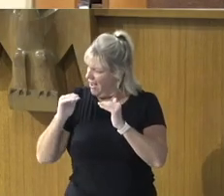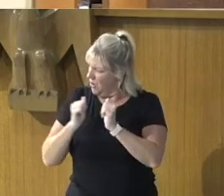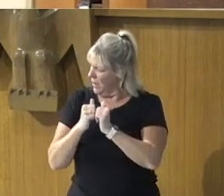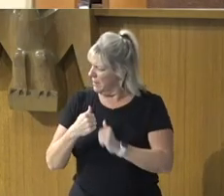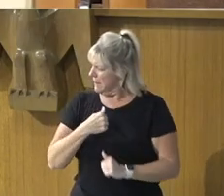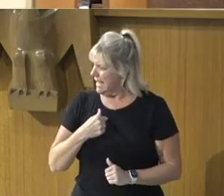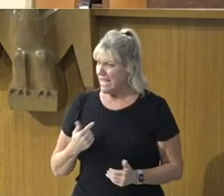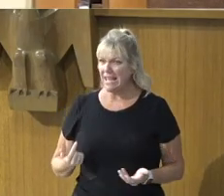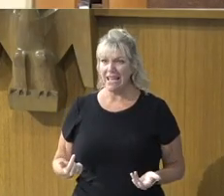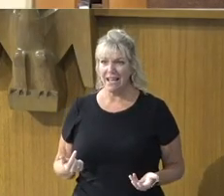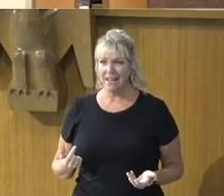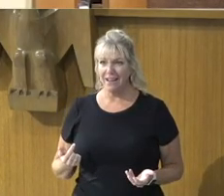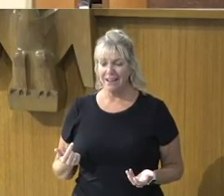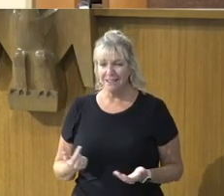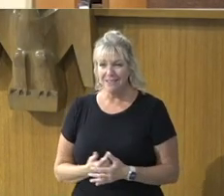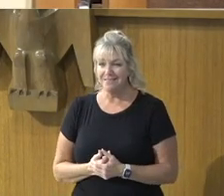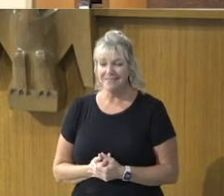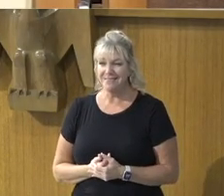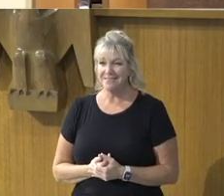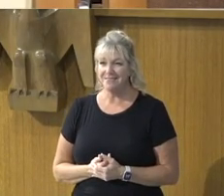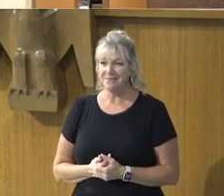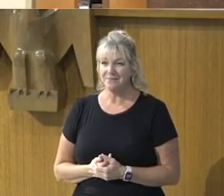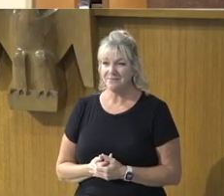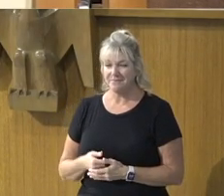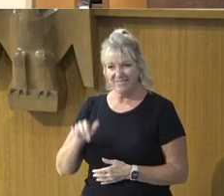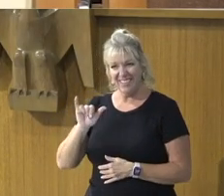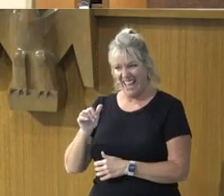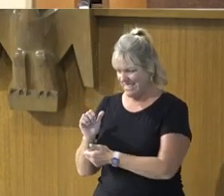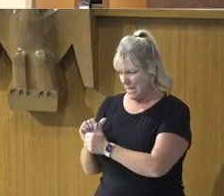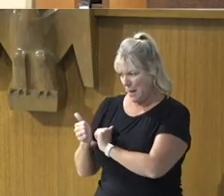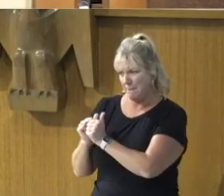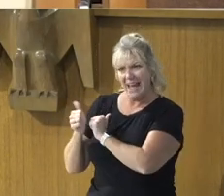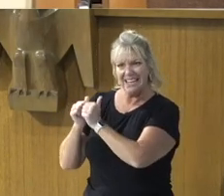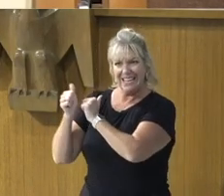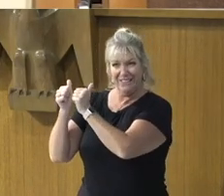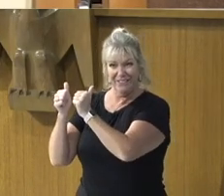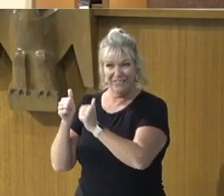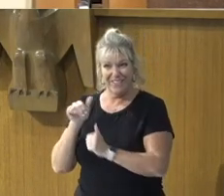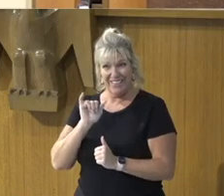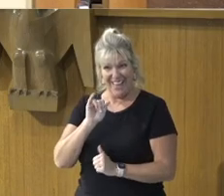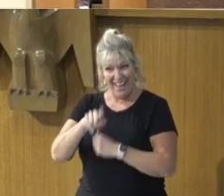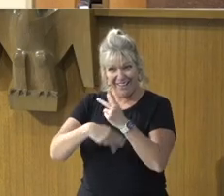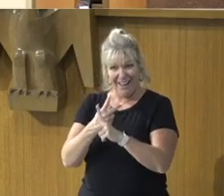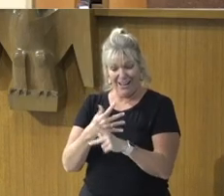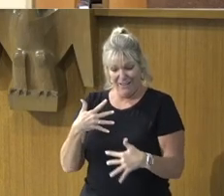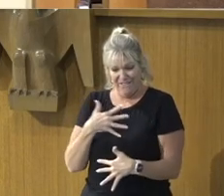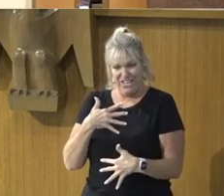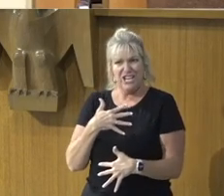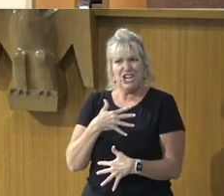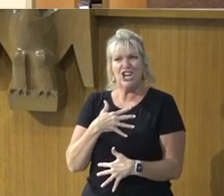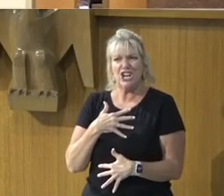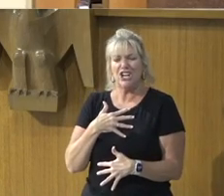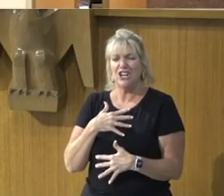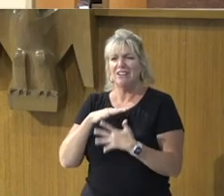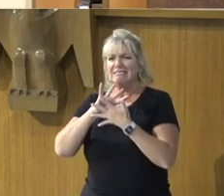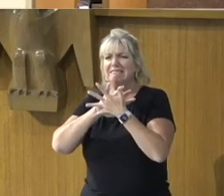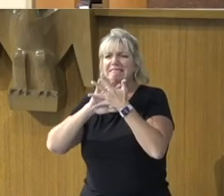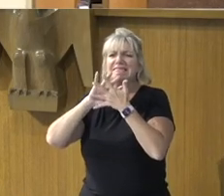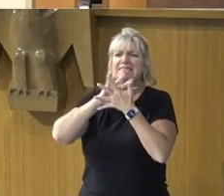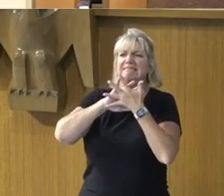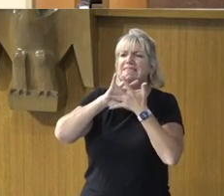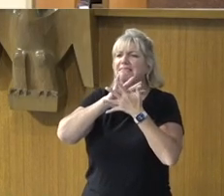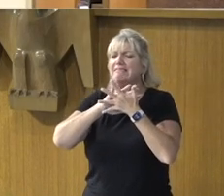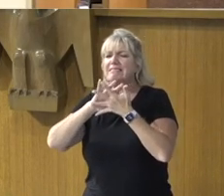Well, If competitive fear, Is not only a losing, It can be, Even a laming